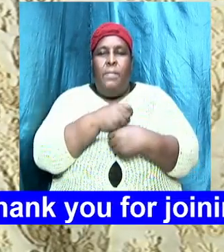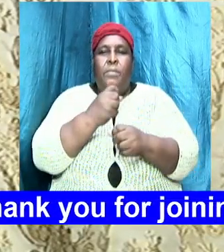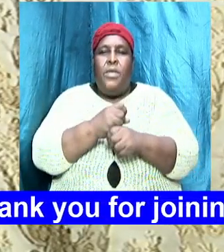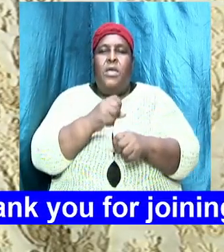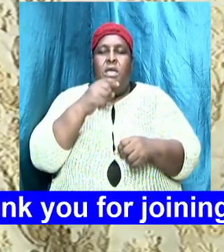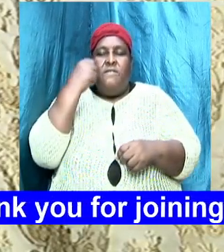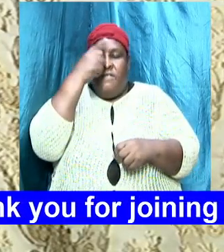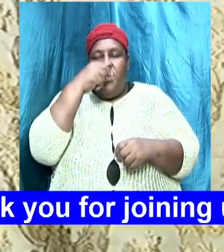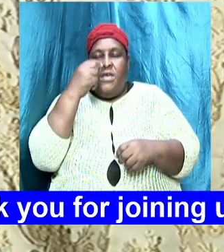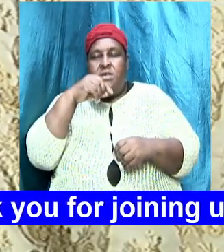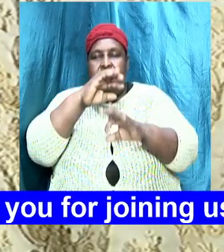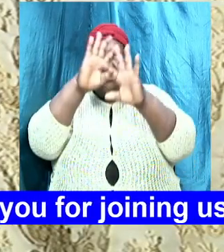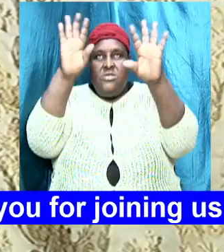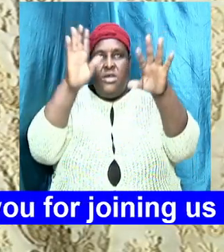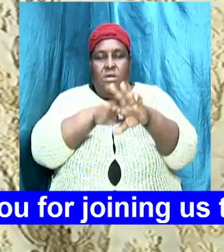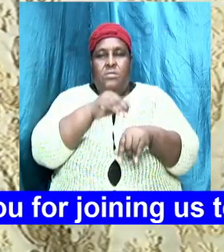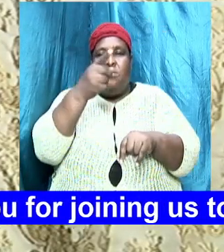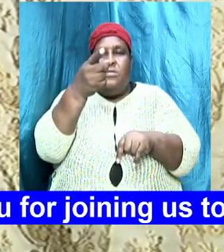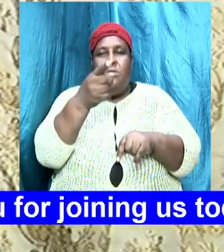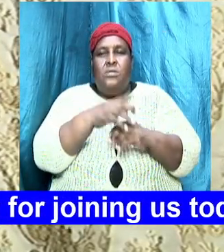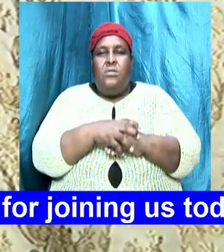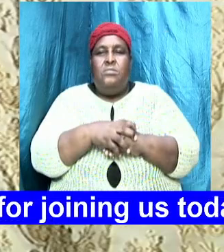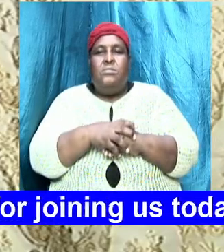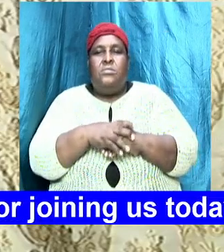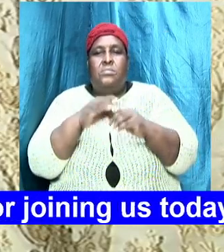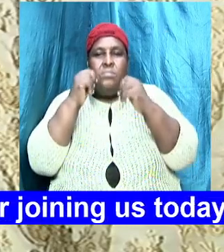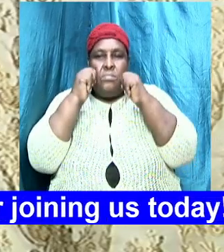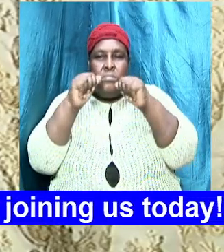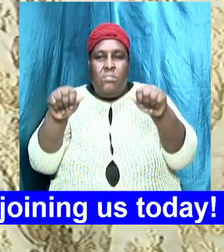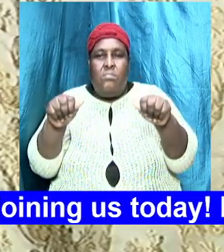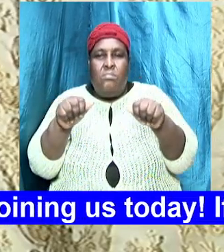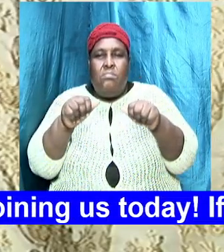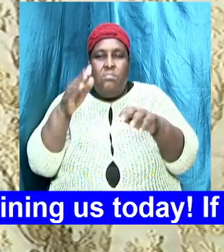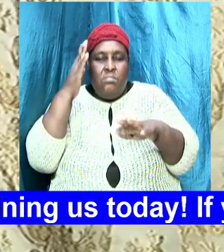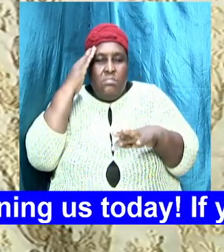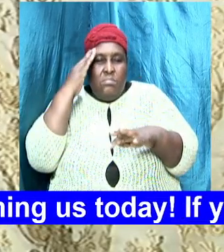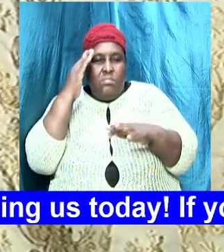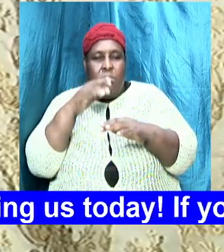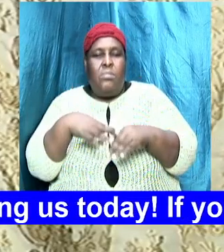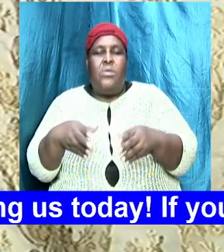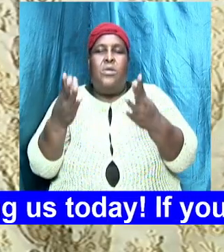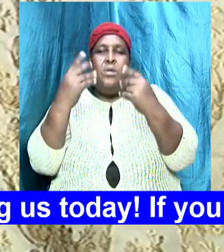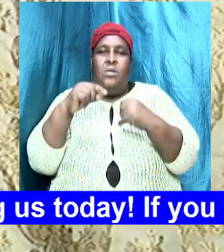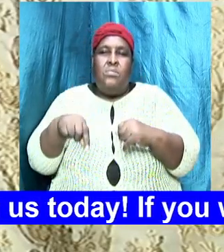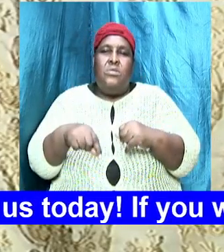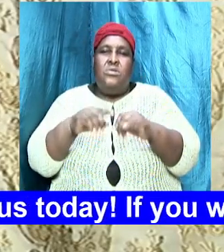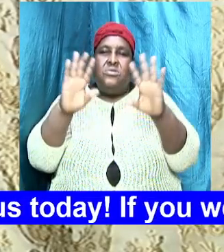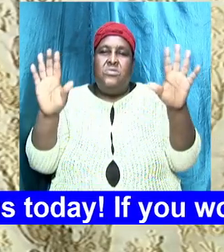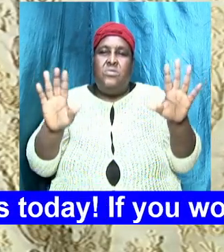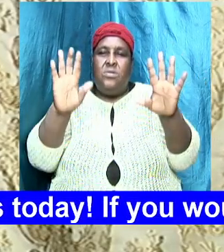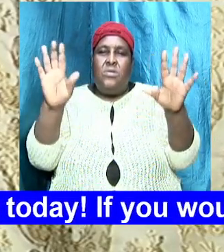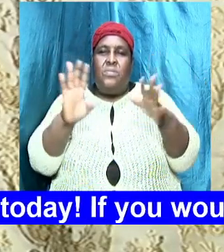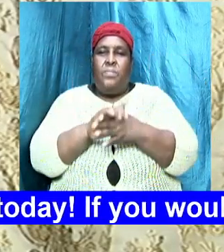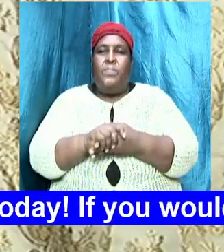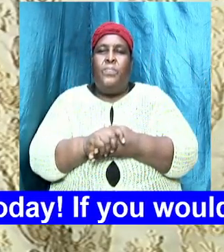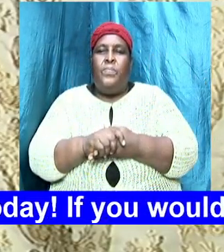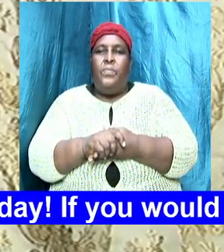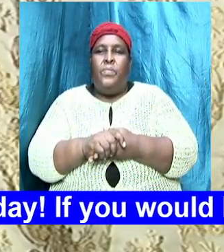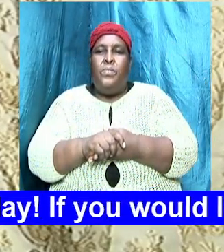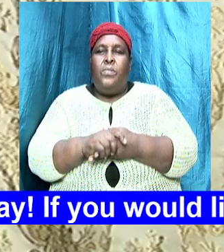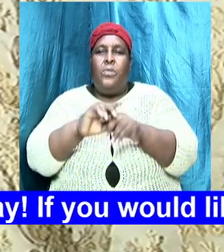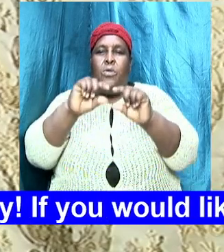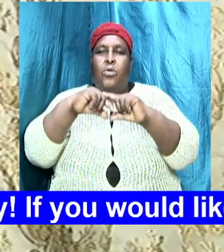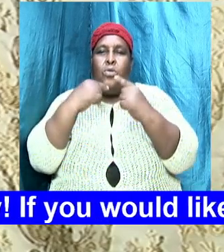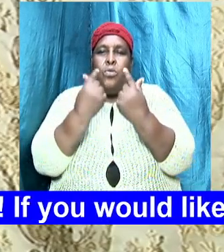shine upon you by way of announcement as you know this coming Sunday is group